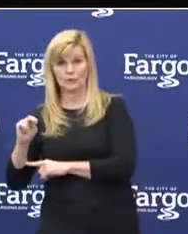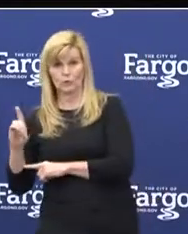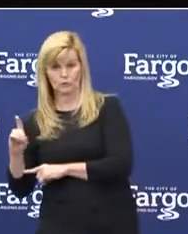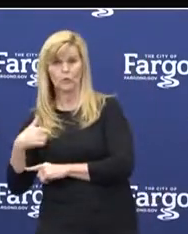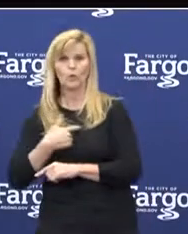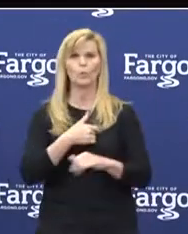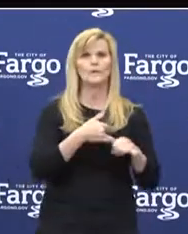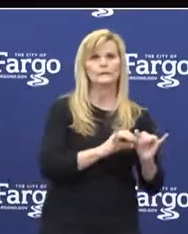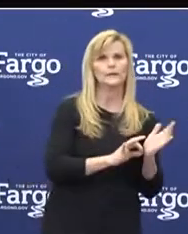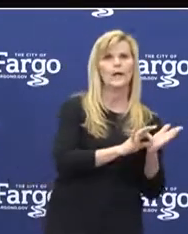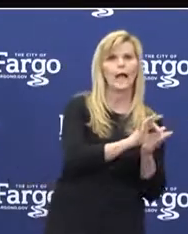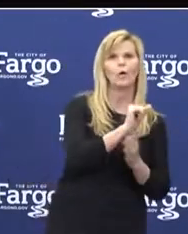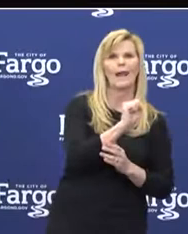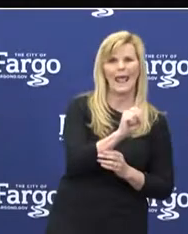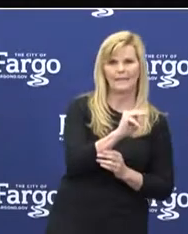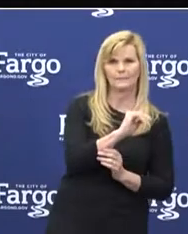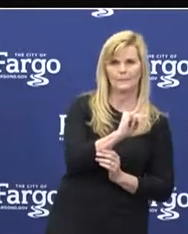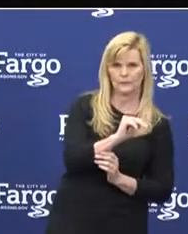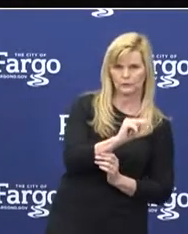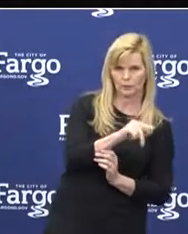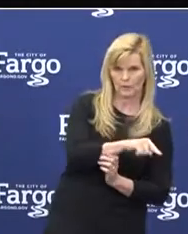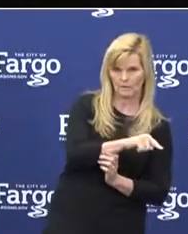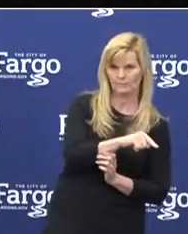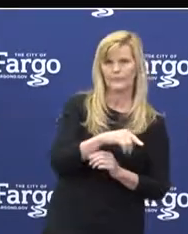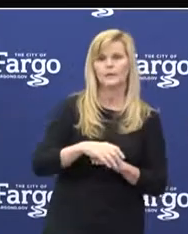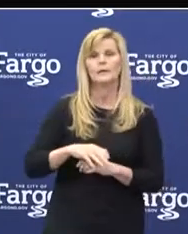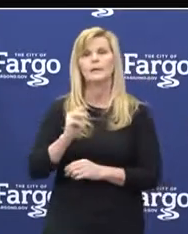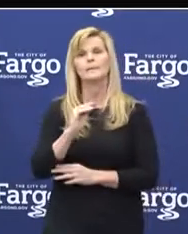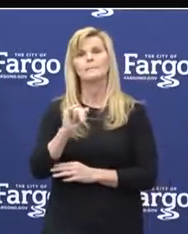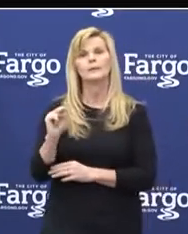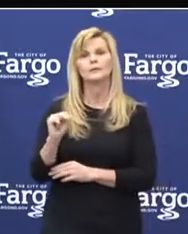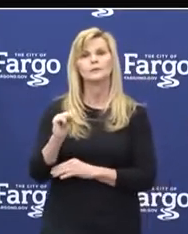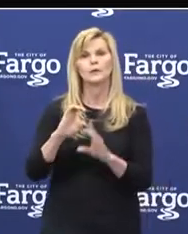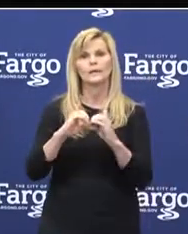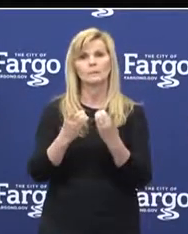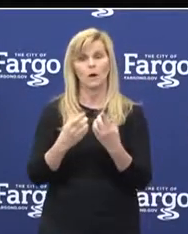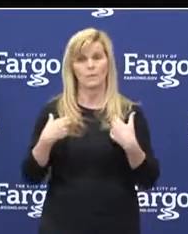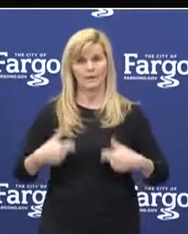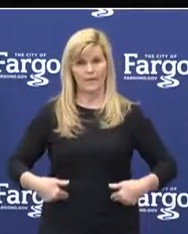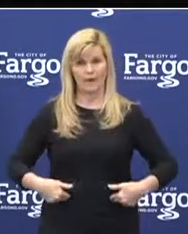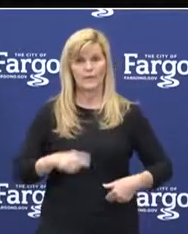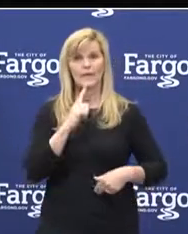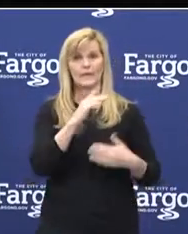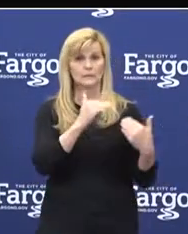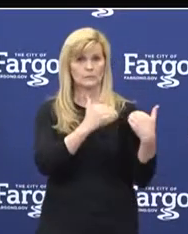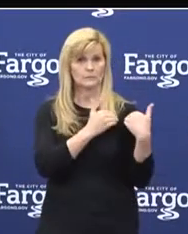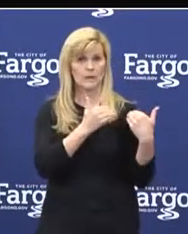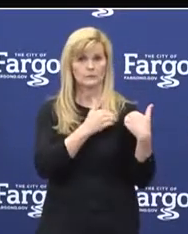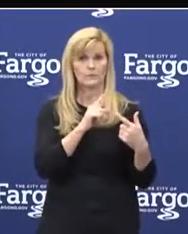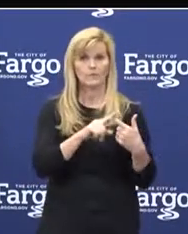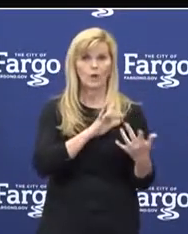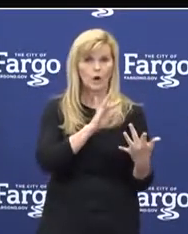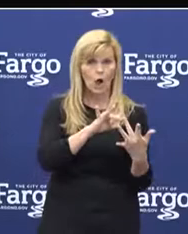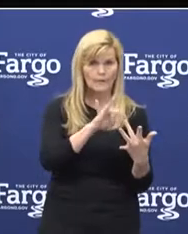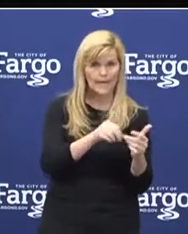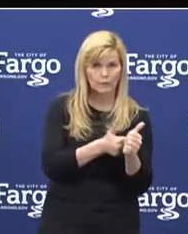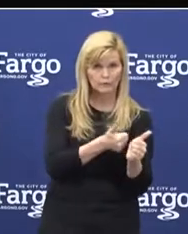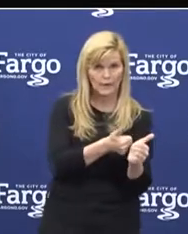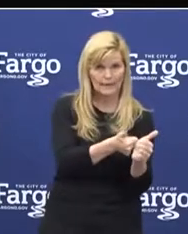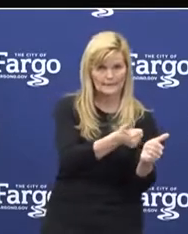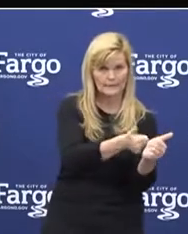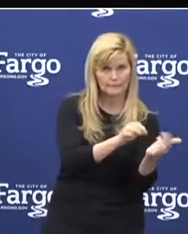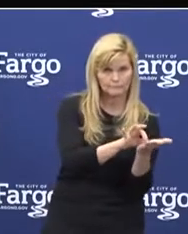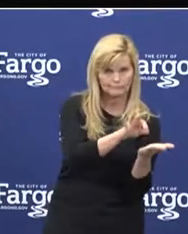County and in Minnesota, Minnesota Department of Health is responsible for the contact tracing, at this